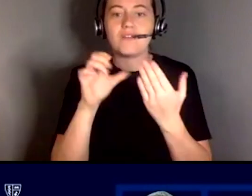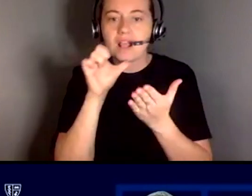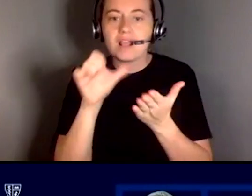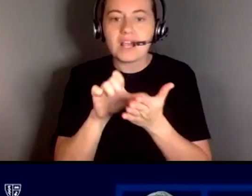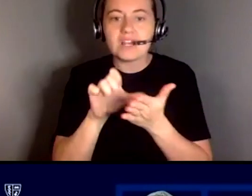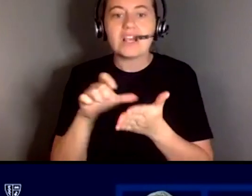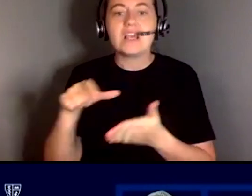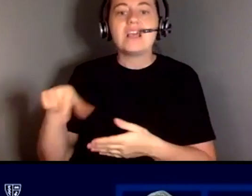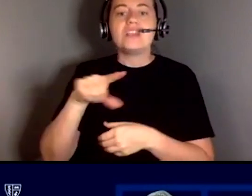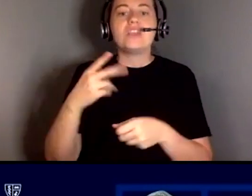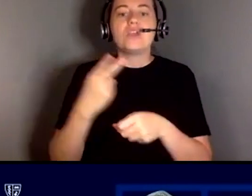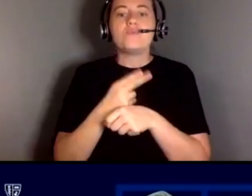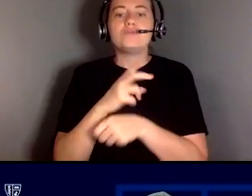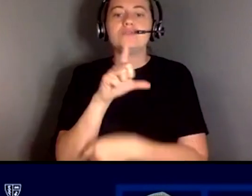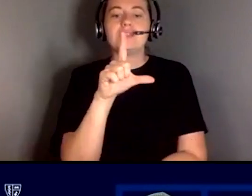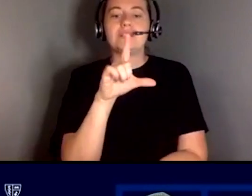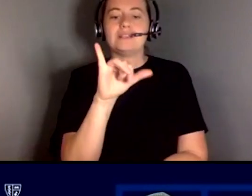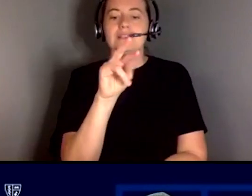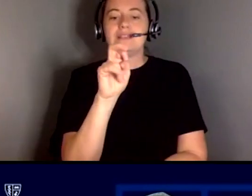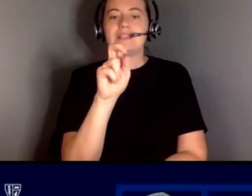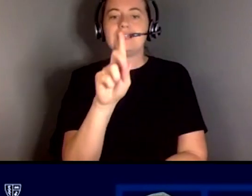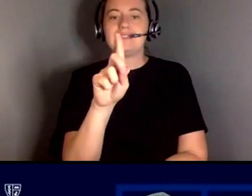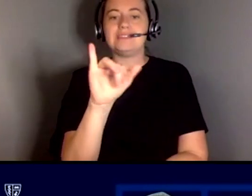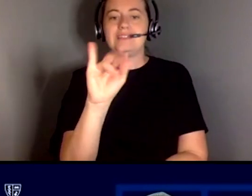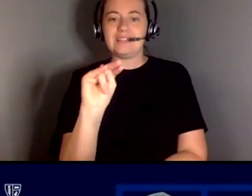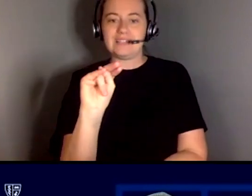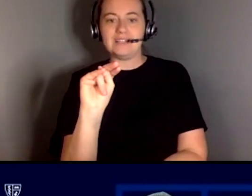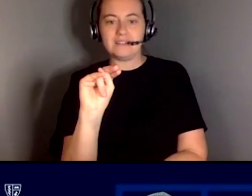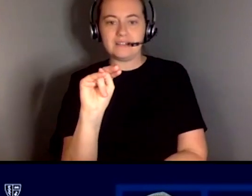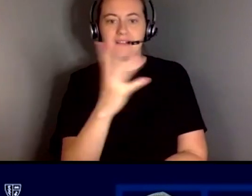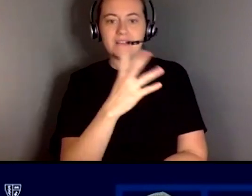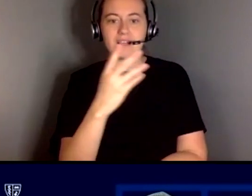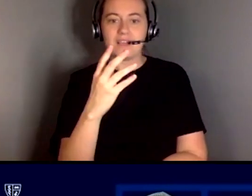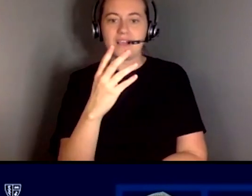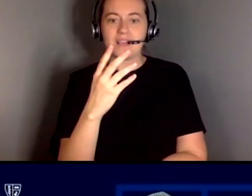the same job search website the linkedin um